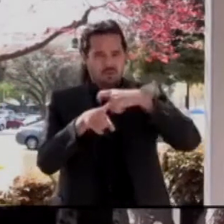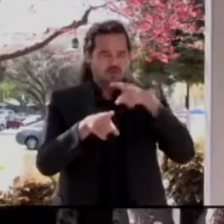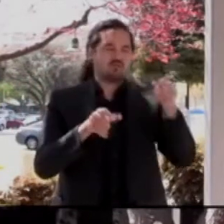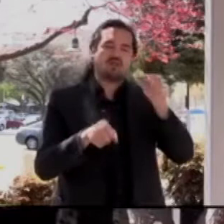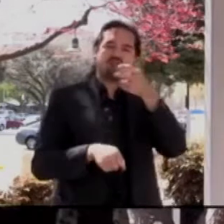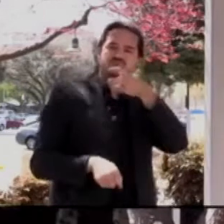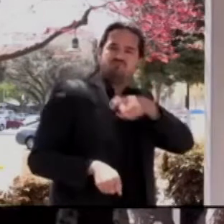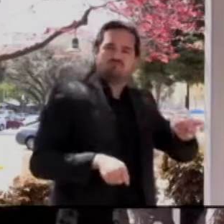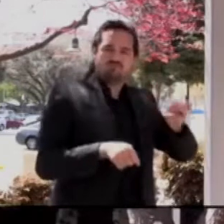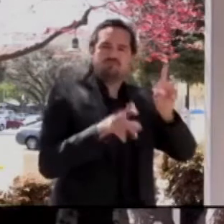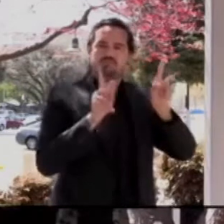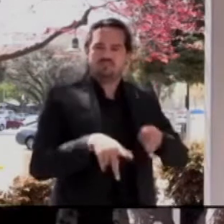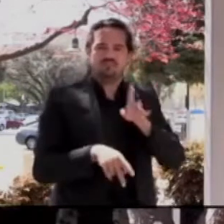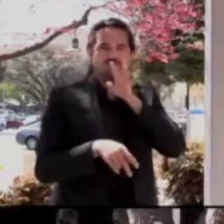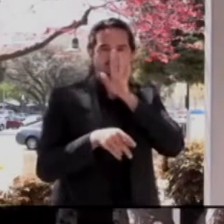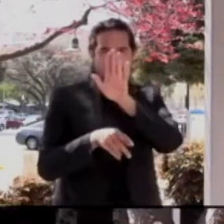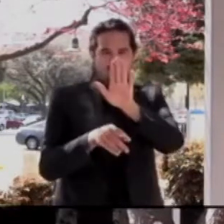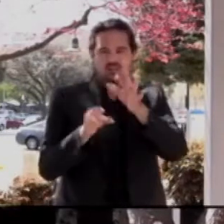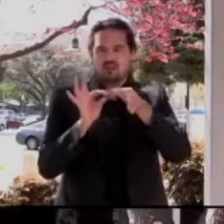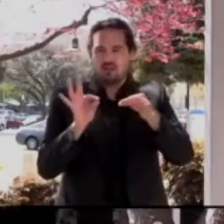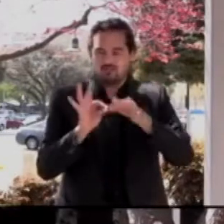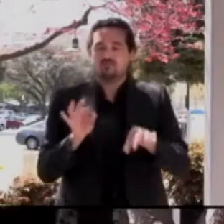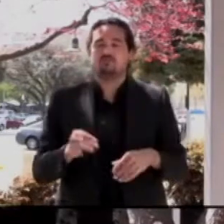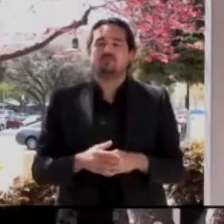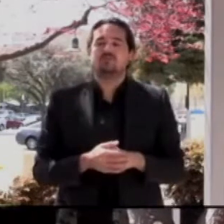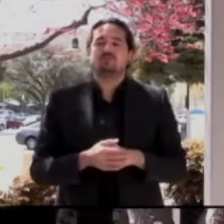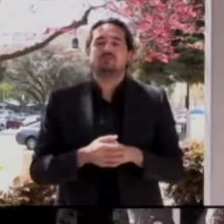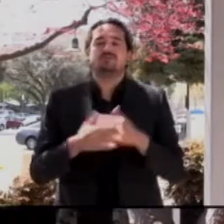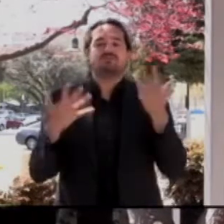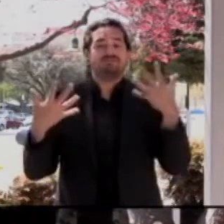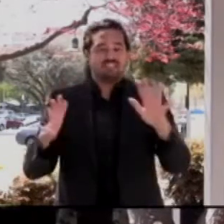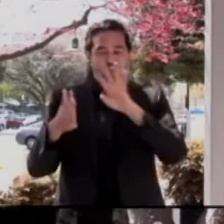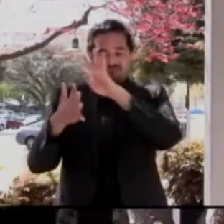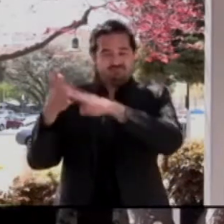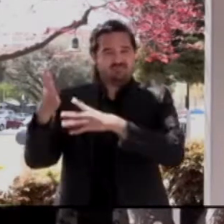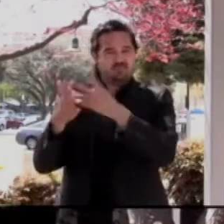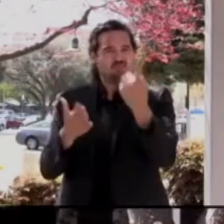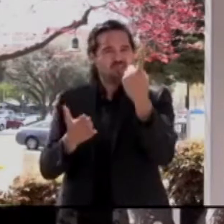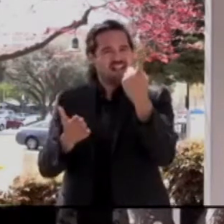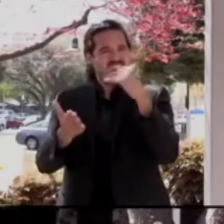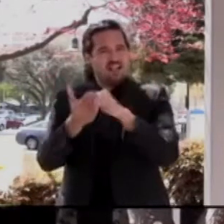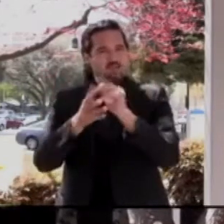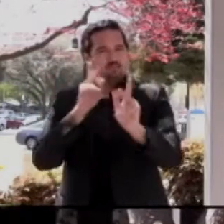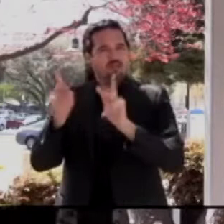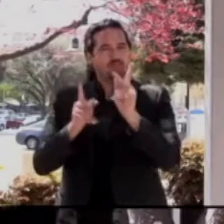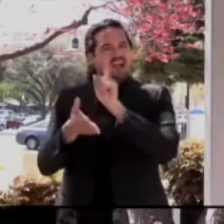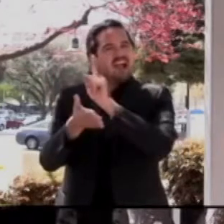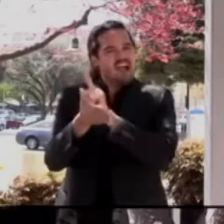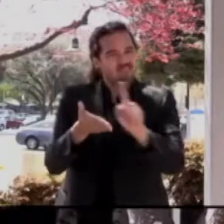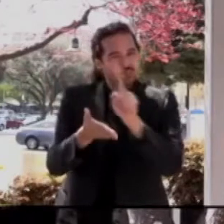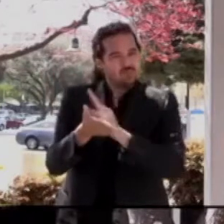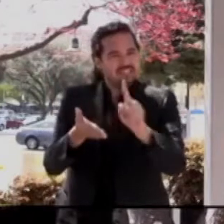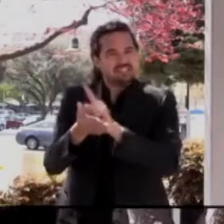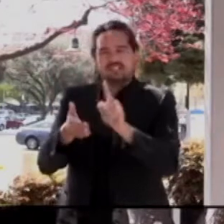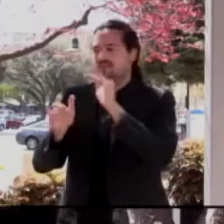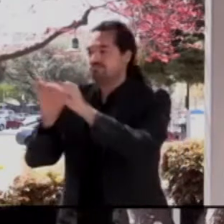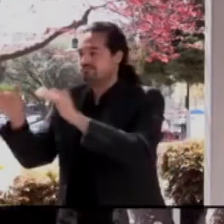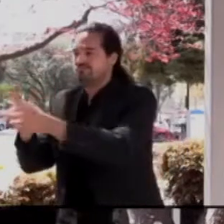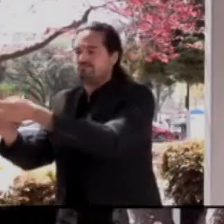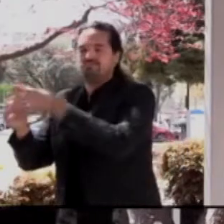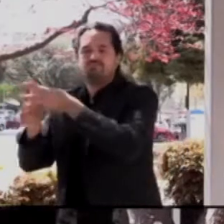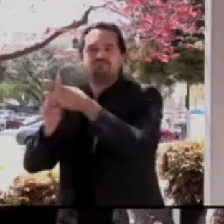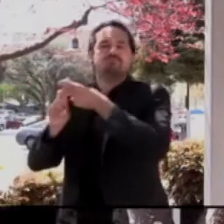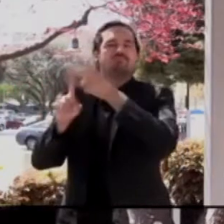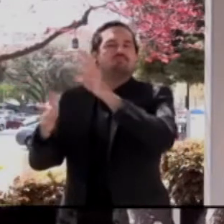per week for vaccination appointments. We've also established five mobile vaccination teams who are providing pop-up vaccination clinics